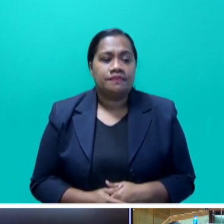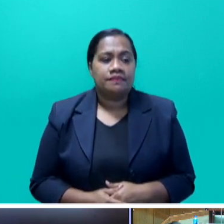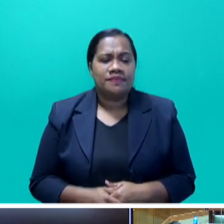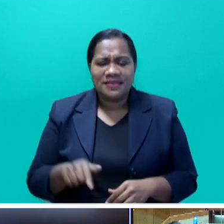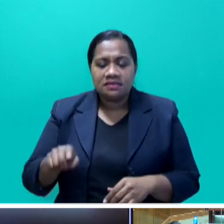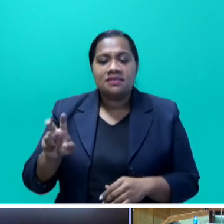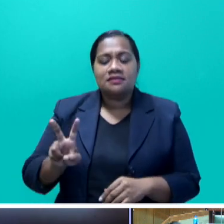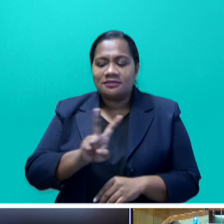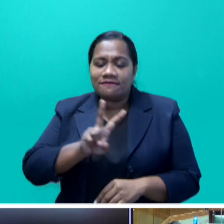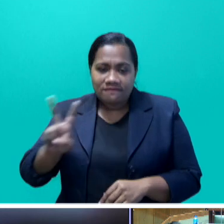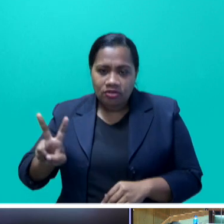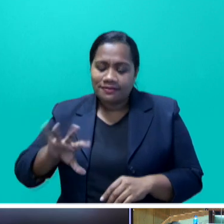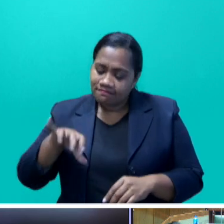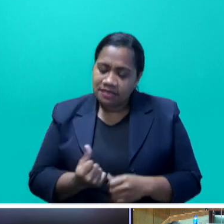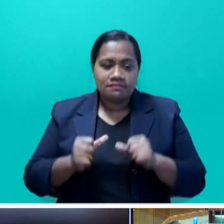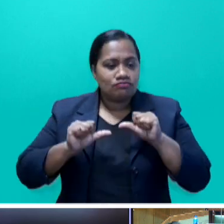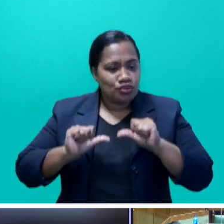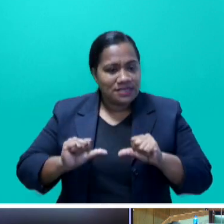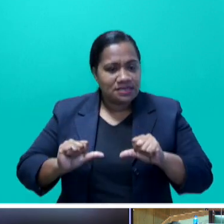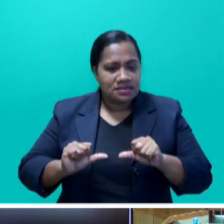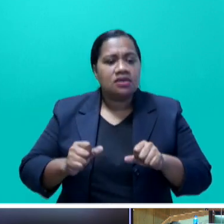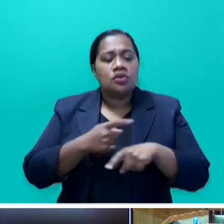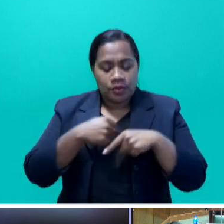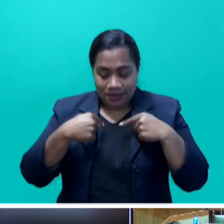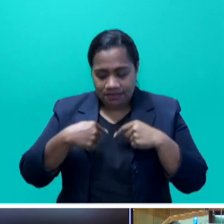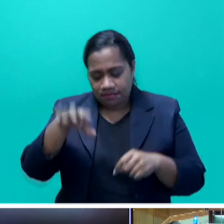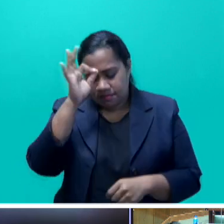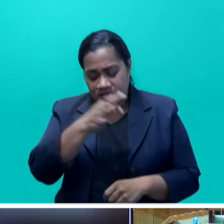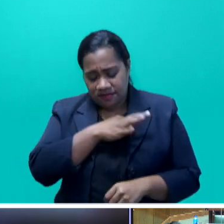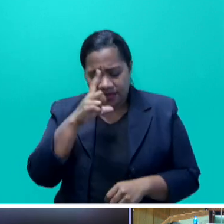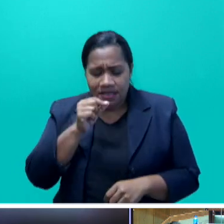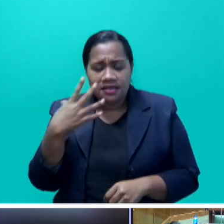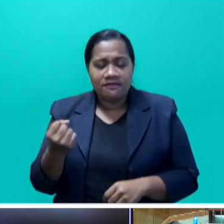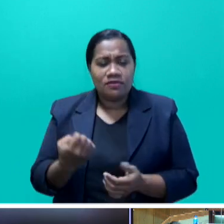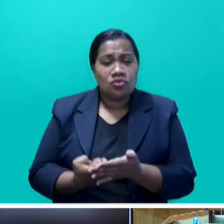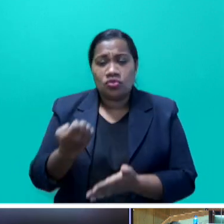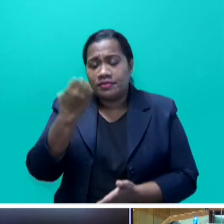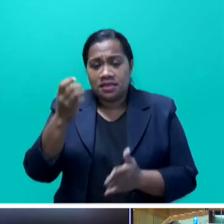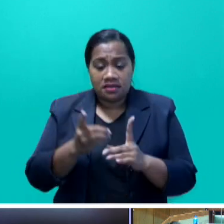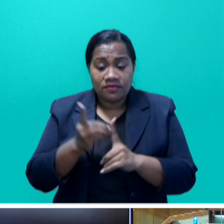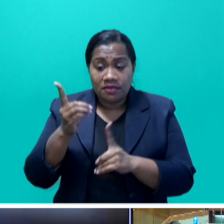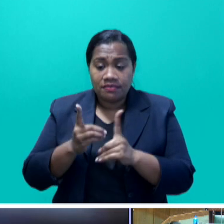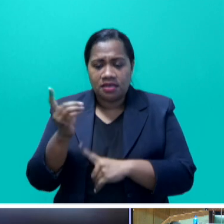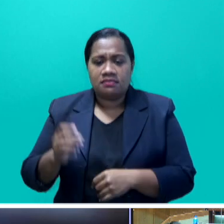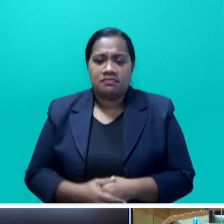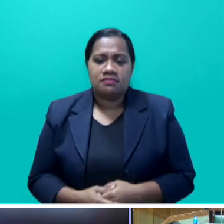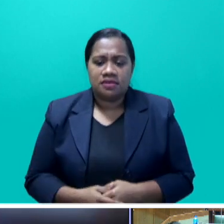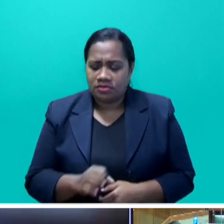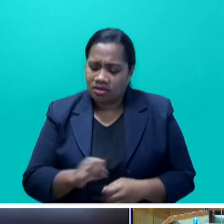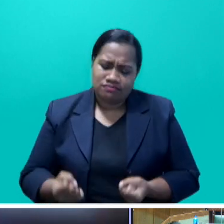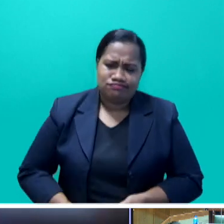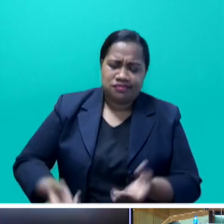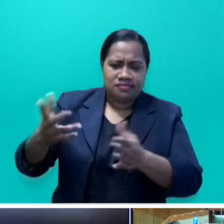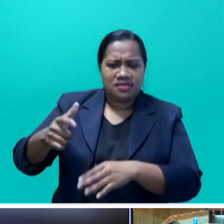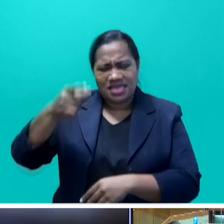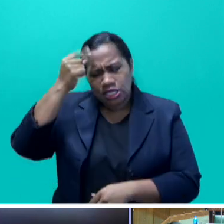must be protected. We believe we can have economic development without giving up TOK land permanently. Mr.